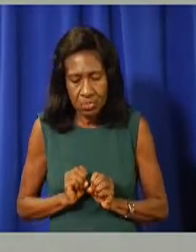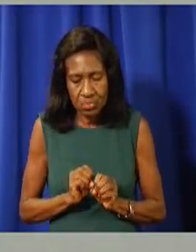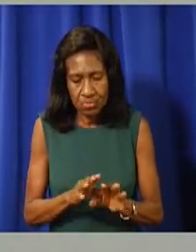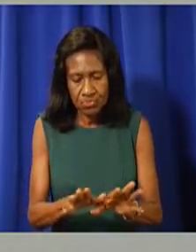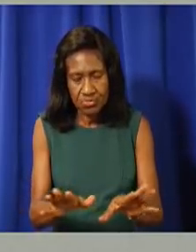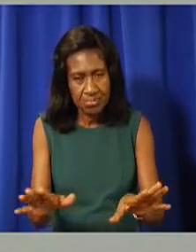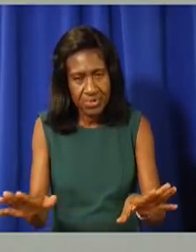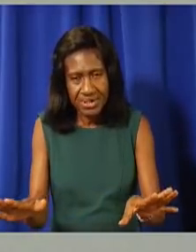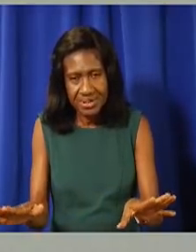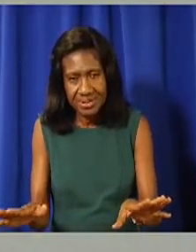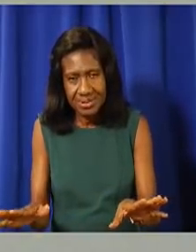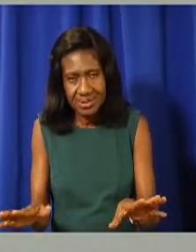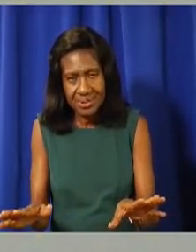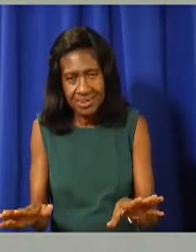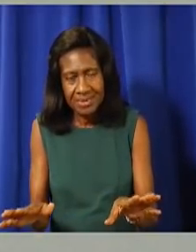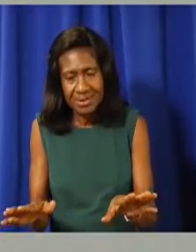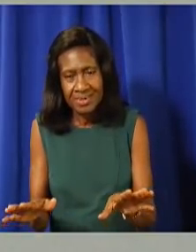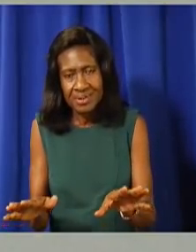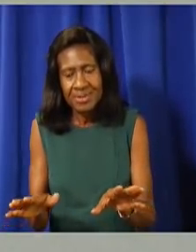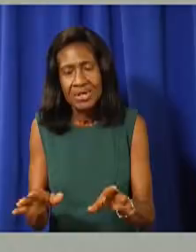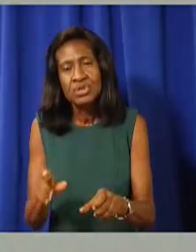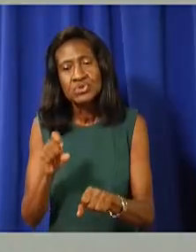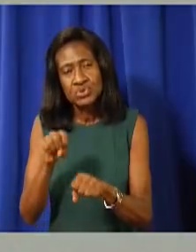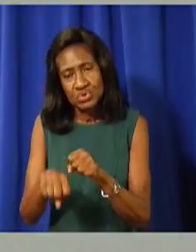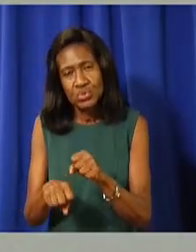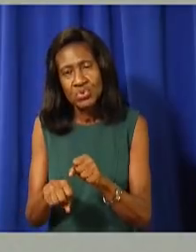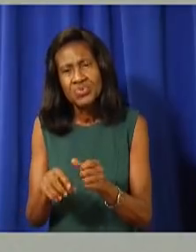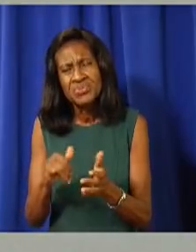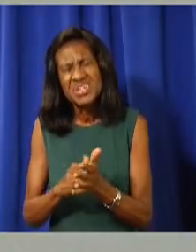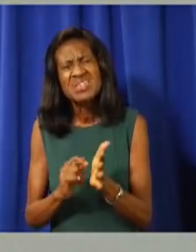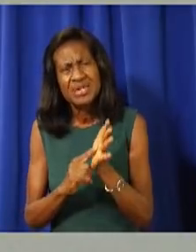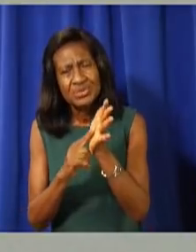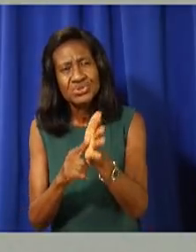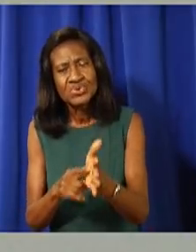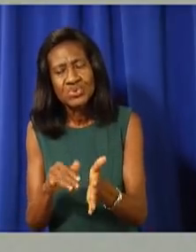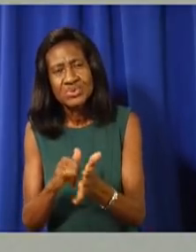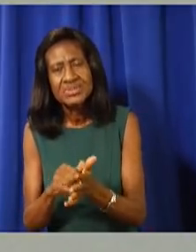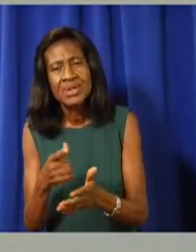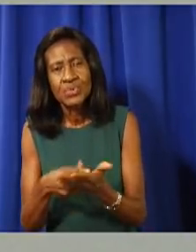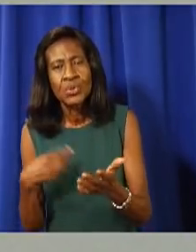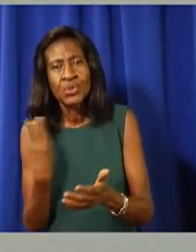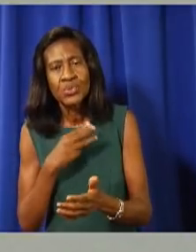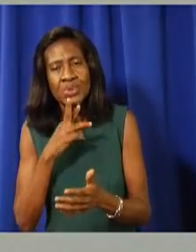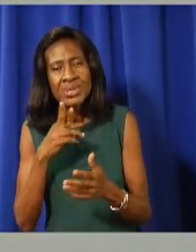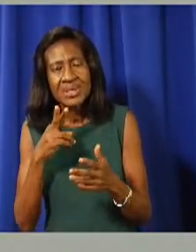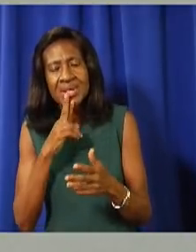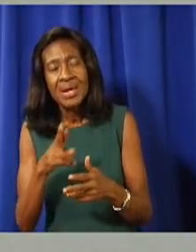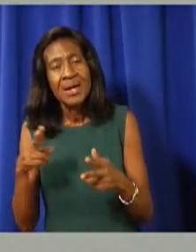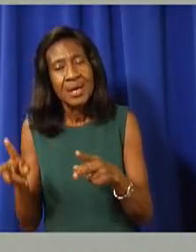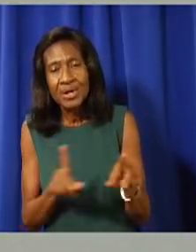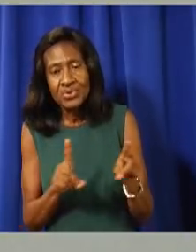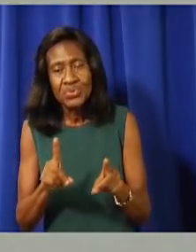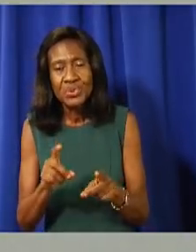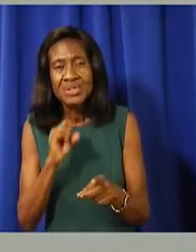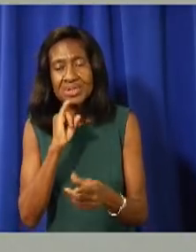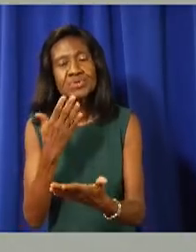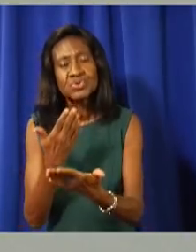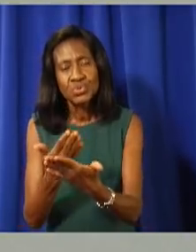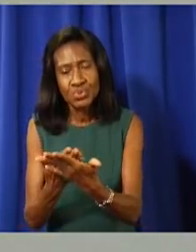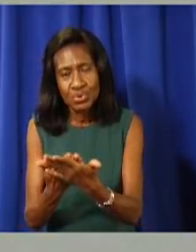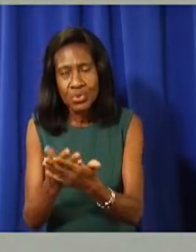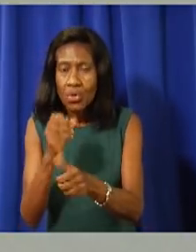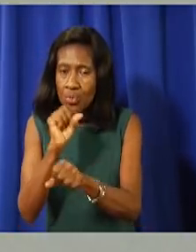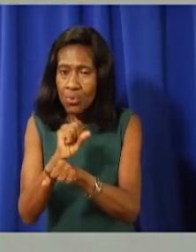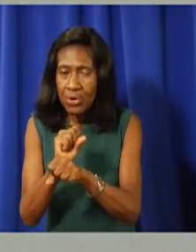so that there, you know, that suggests that what we have been doing, um, has, has worked very effectively.